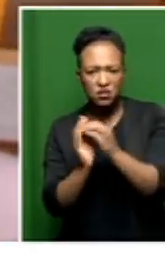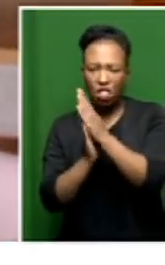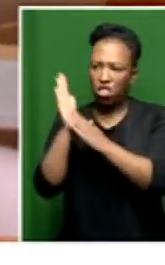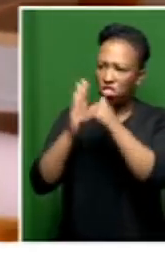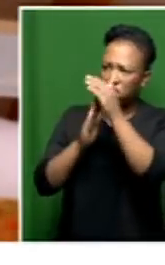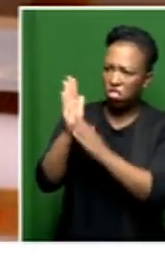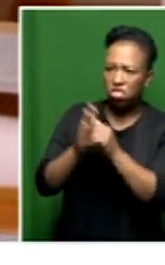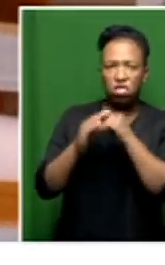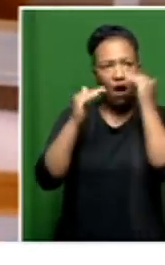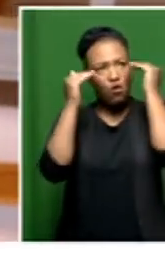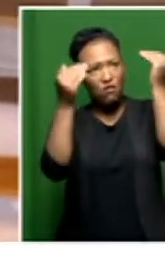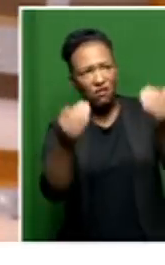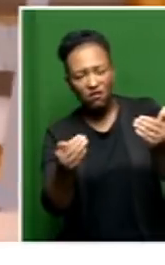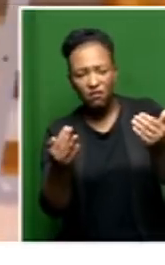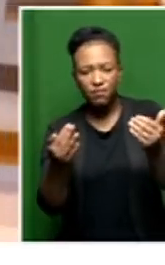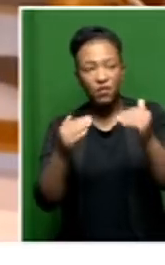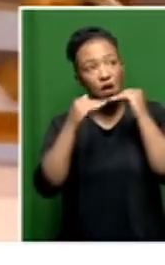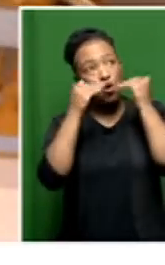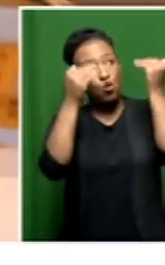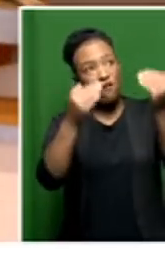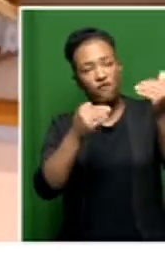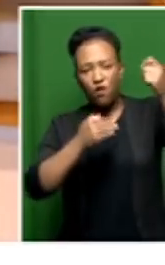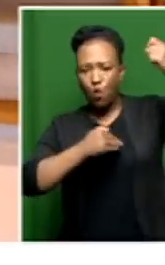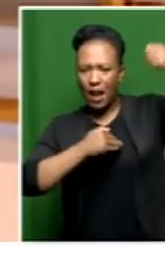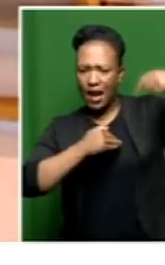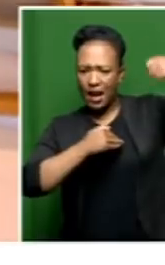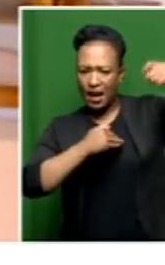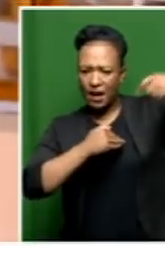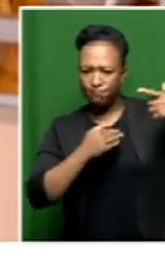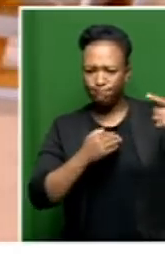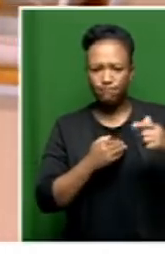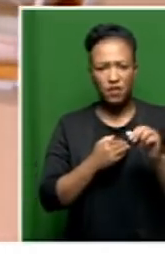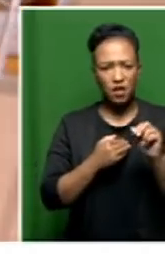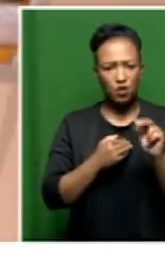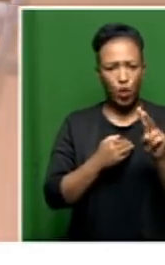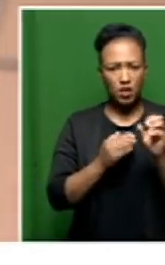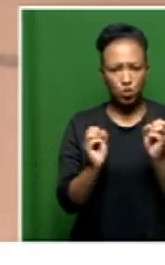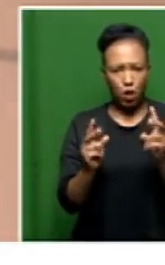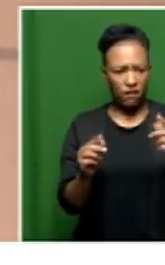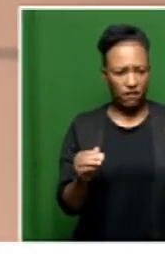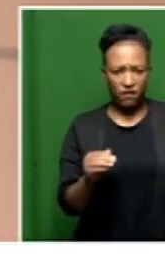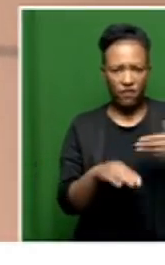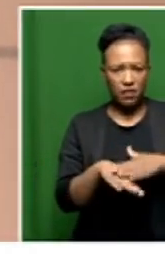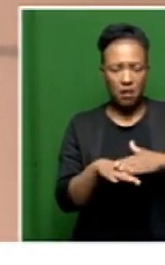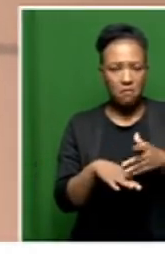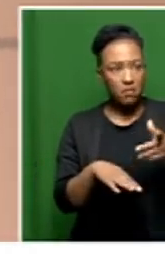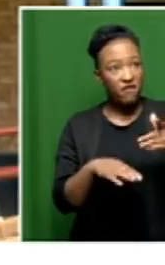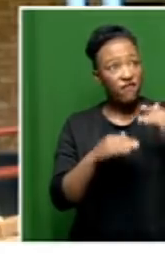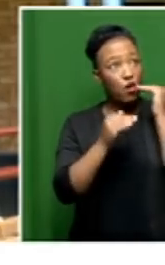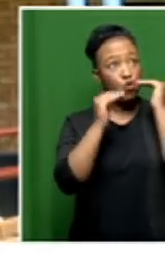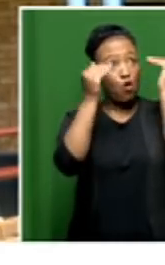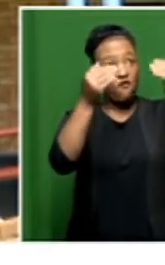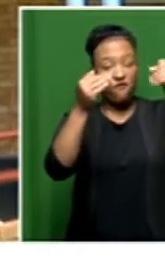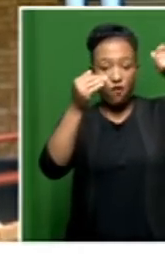The roof will leak. I don't know if it will leak intentionally 2012 coming till I was employed. If the roof leaks,